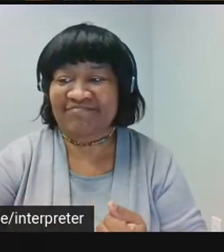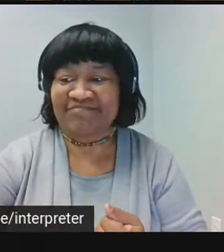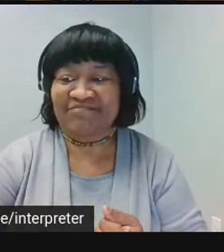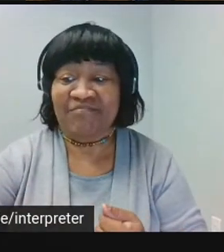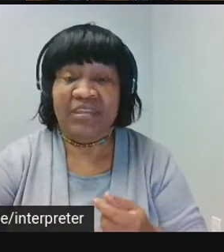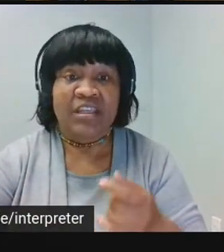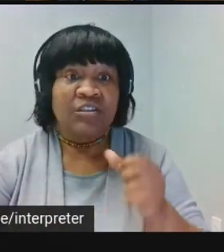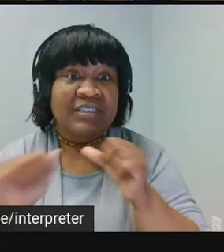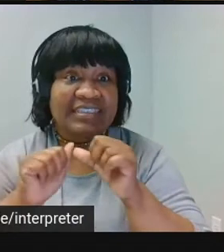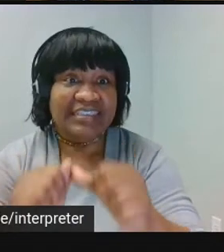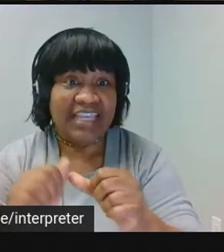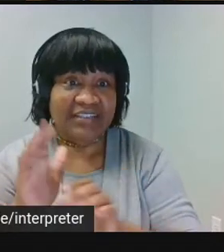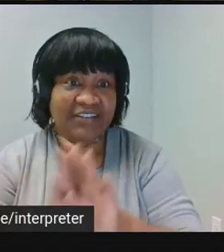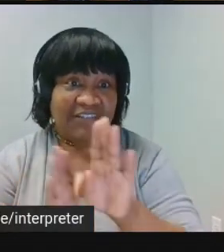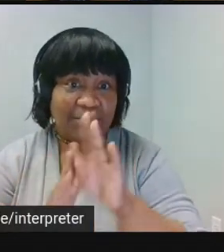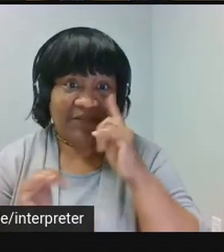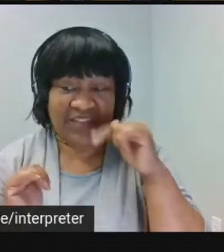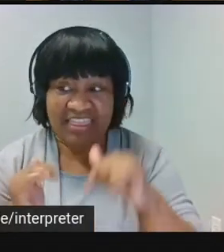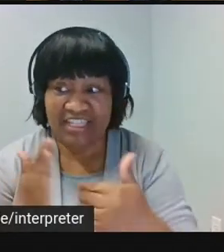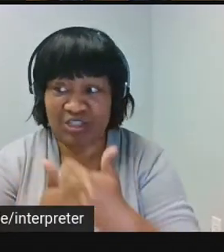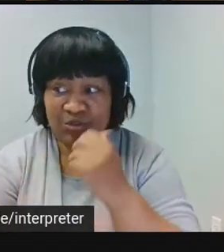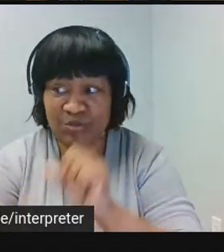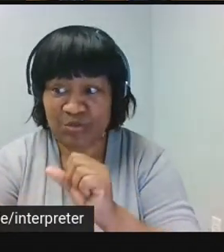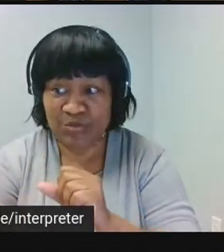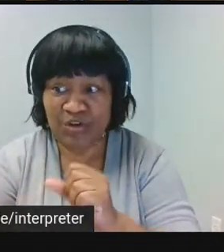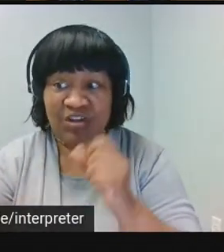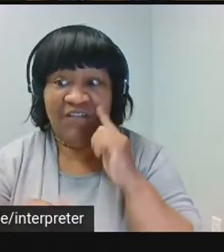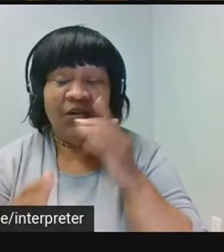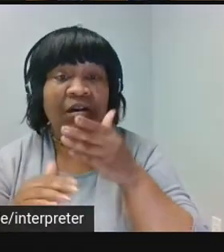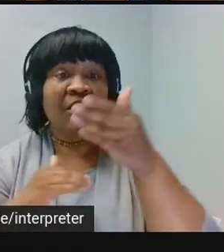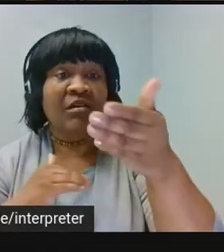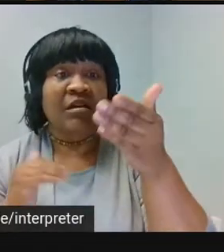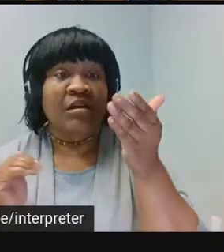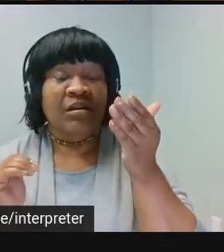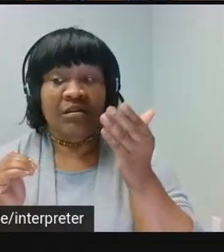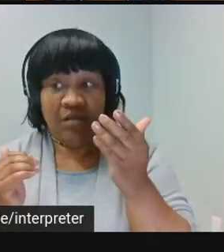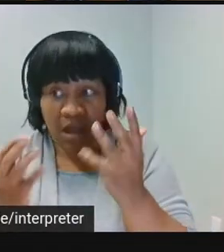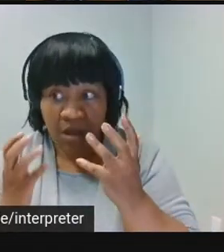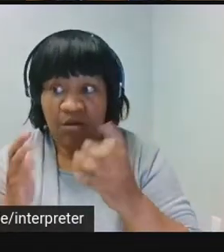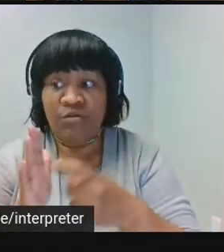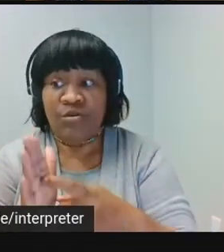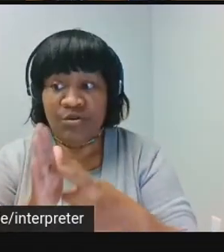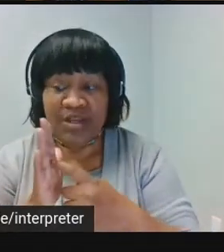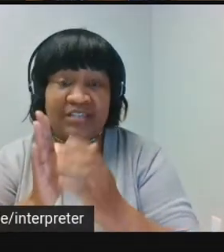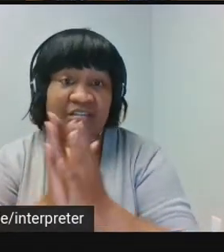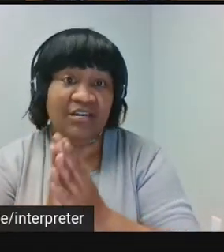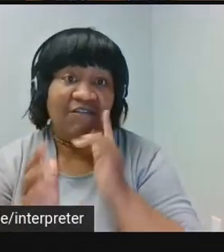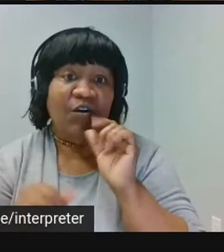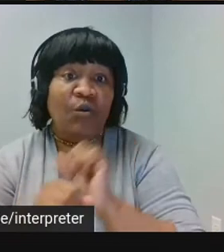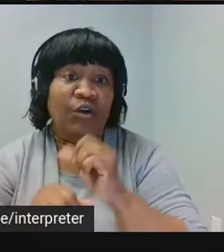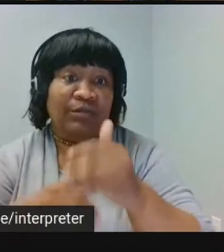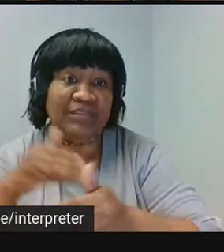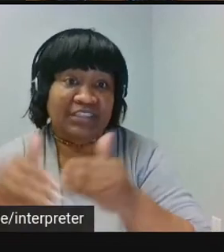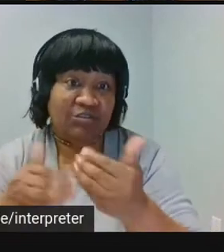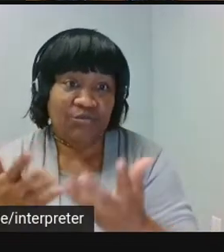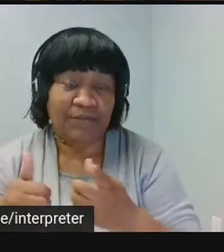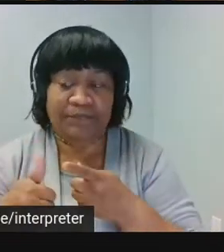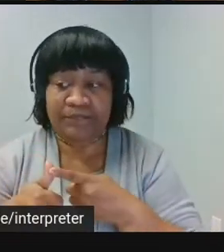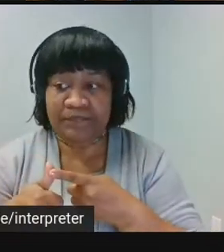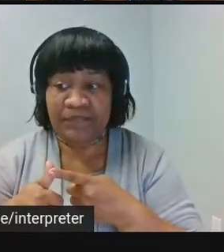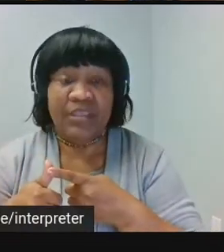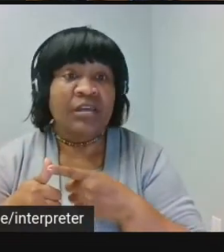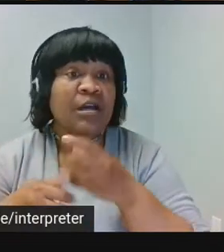To sustain the development of this new work and future presentation of it, I'm requesting for working procedures. One,